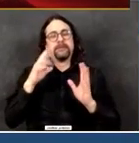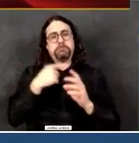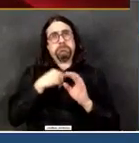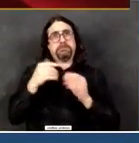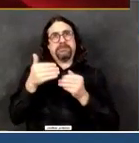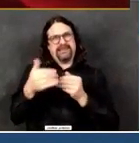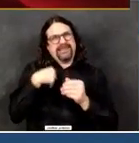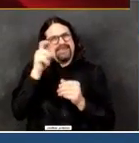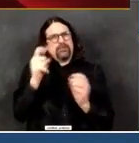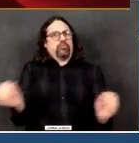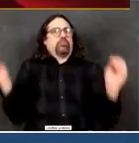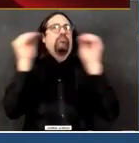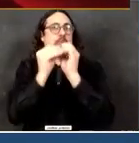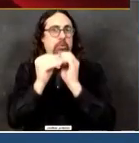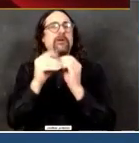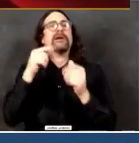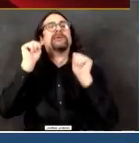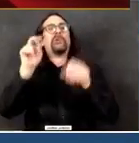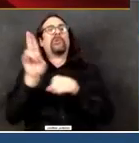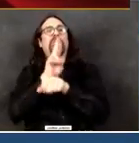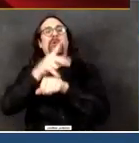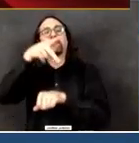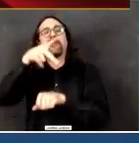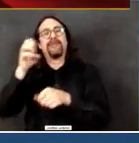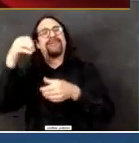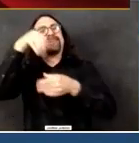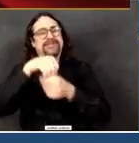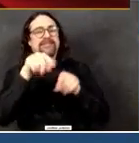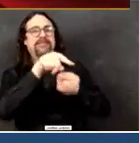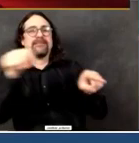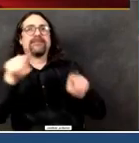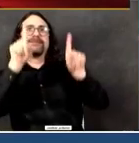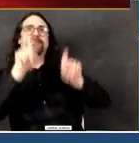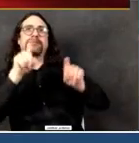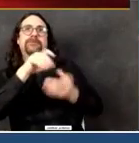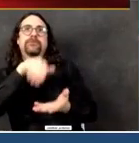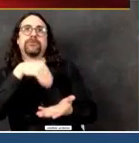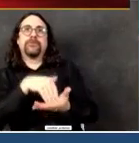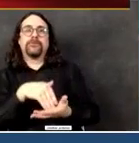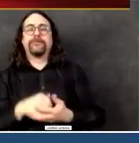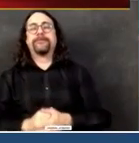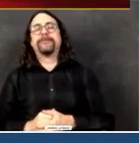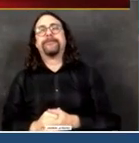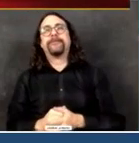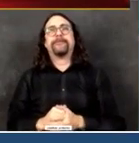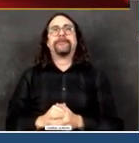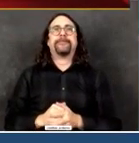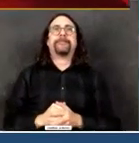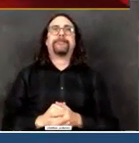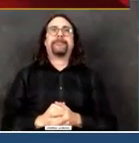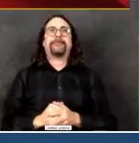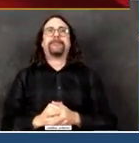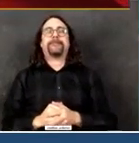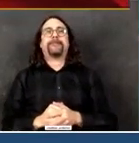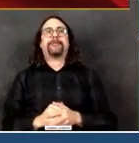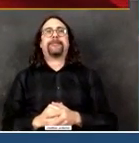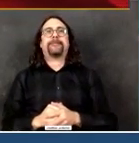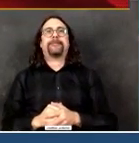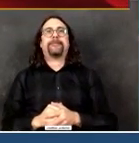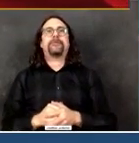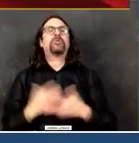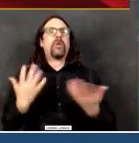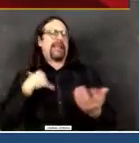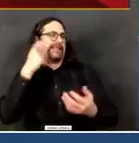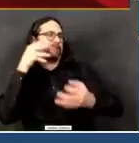this up and running by the end of next week. We will update you on the details, and obviously, if there's any